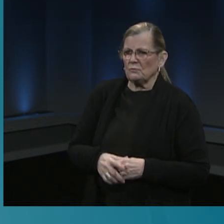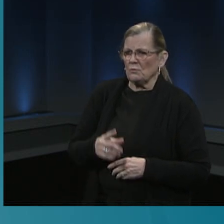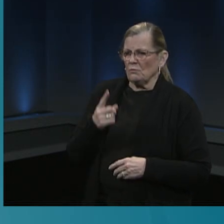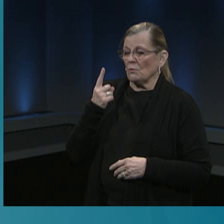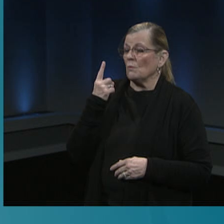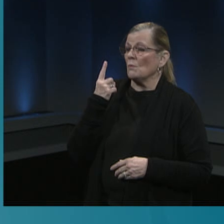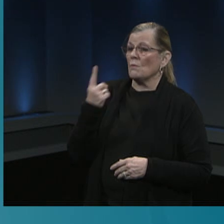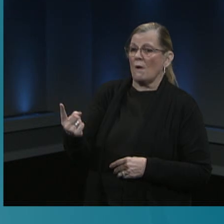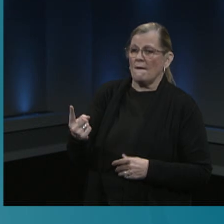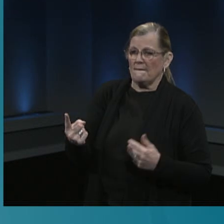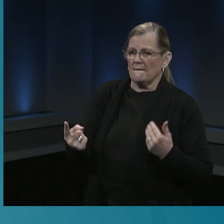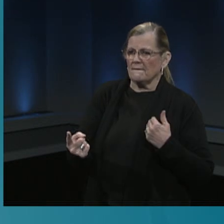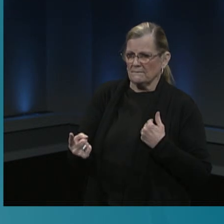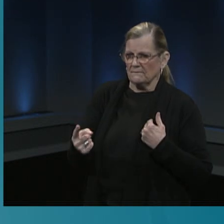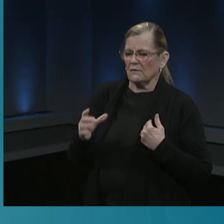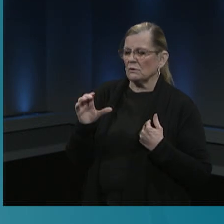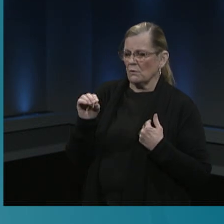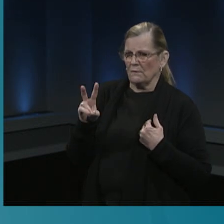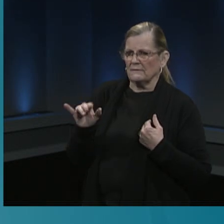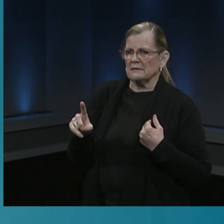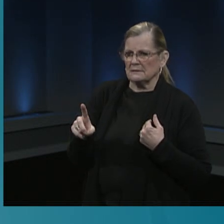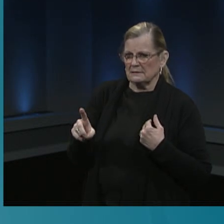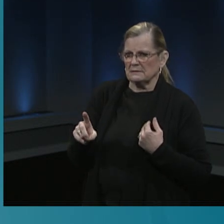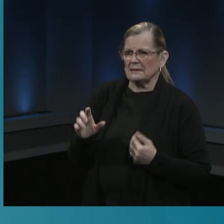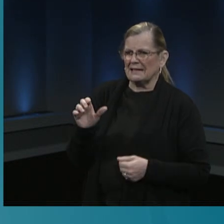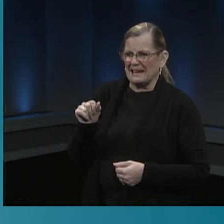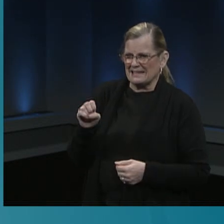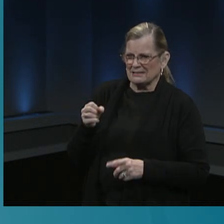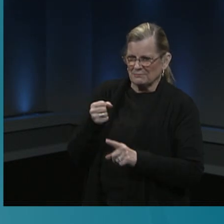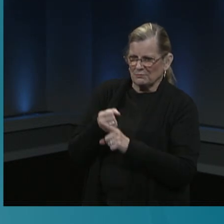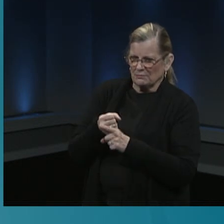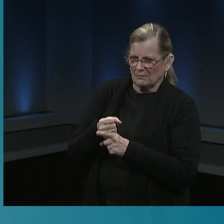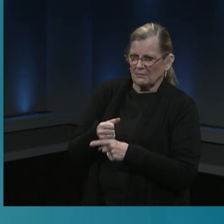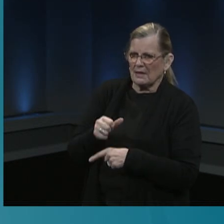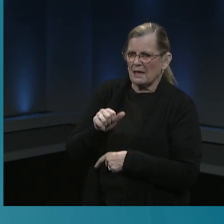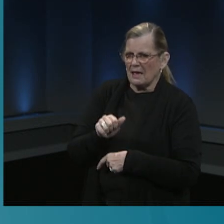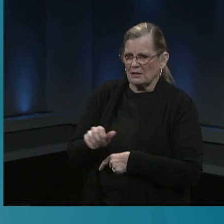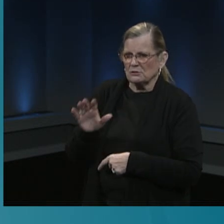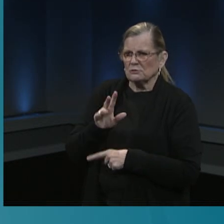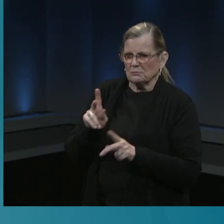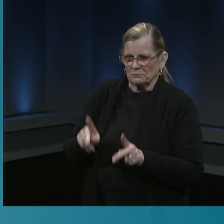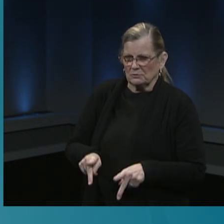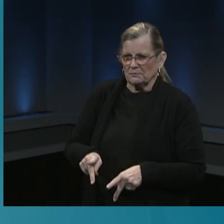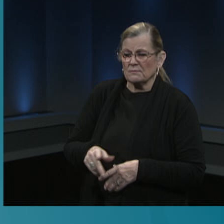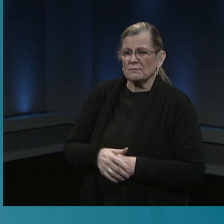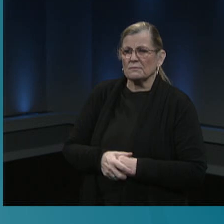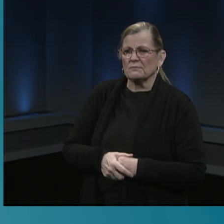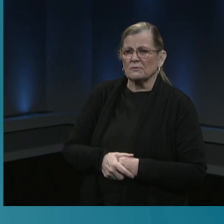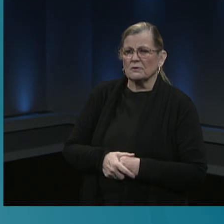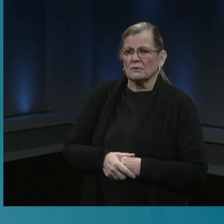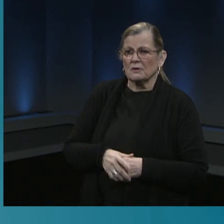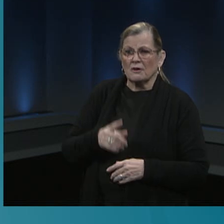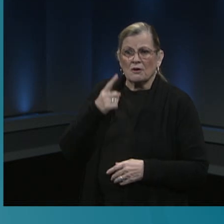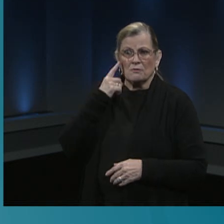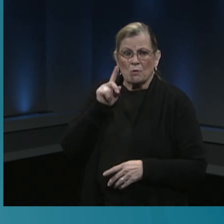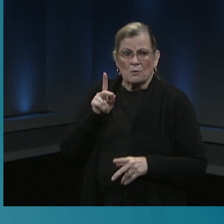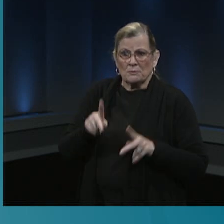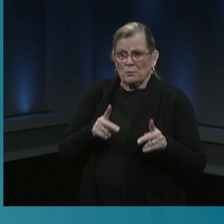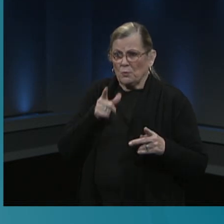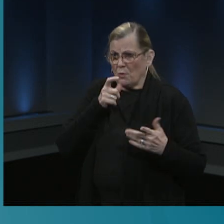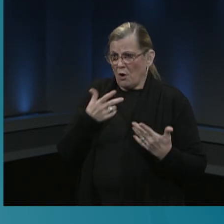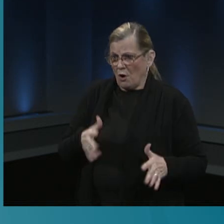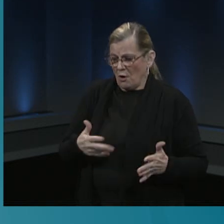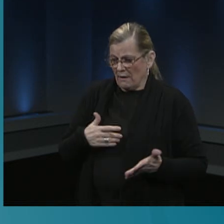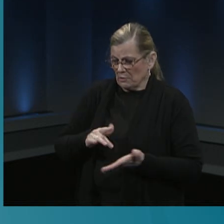recipient. For underlying medical conditions, the vaccine also was equally